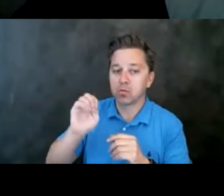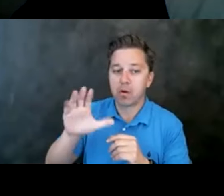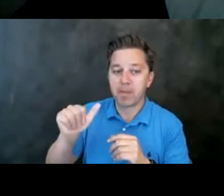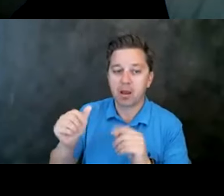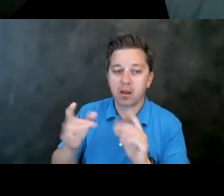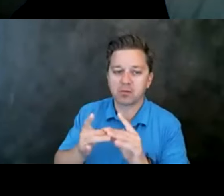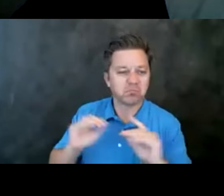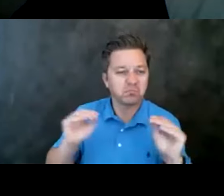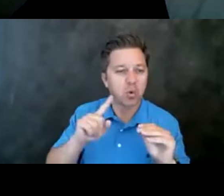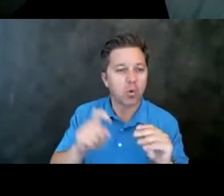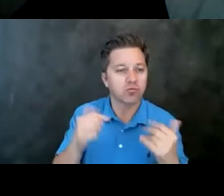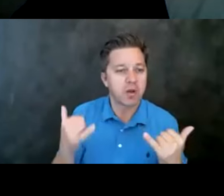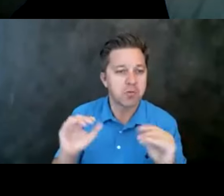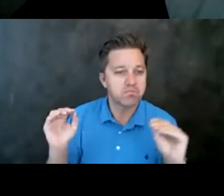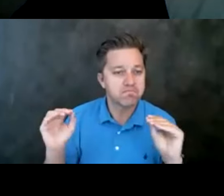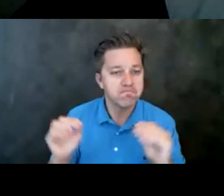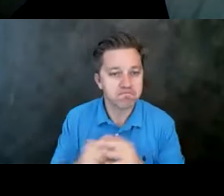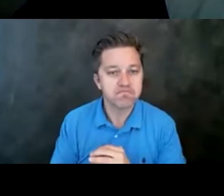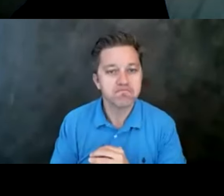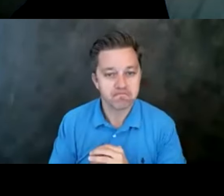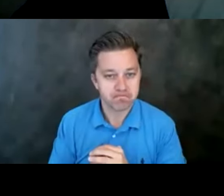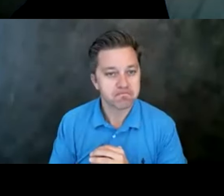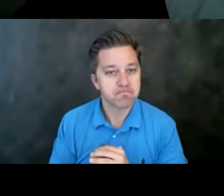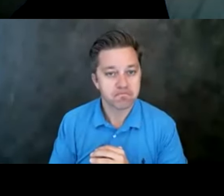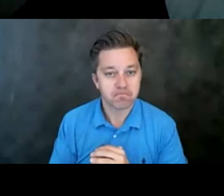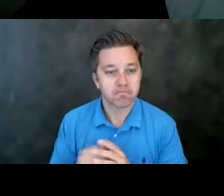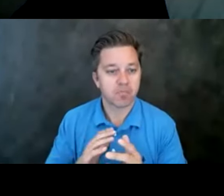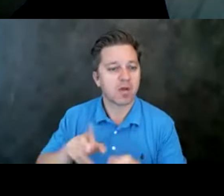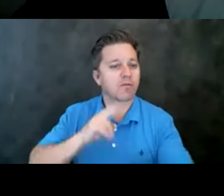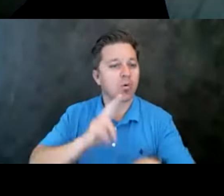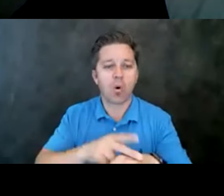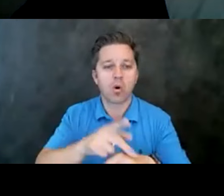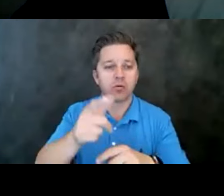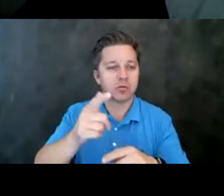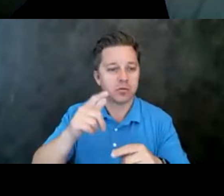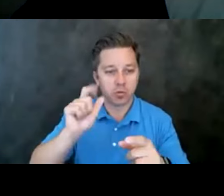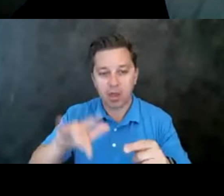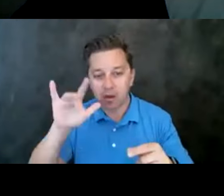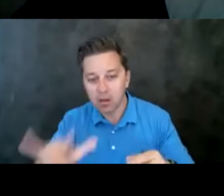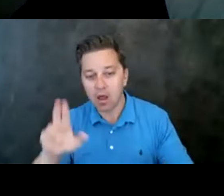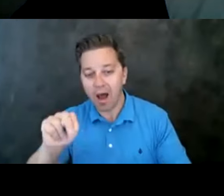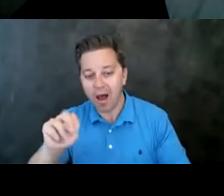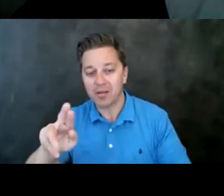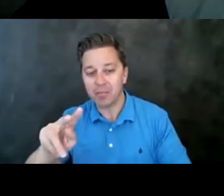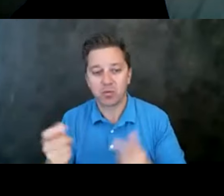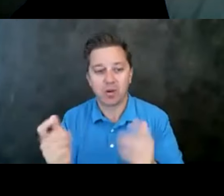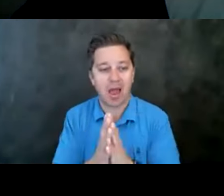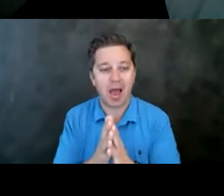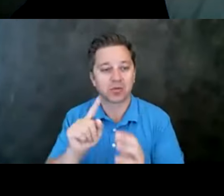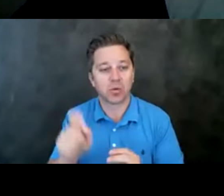this time. Okay. Okay. And you guys, of course, can feel free to unmute and ask a question. Or Rebecca, if you have any